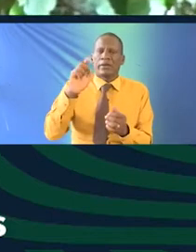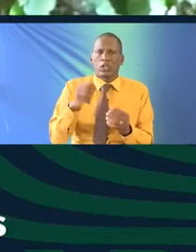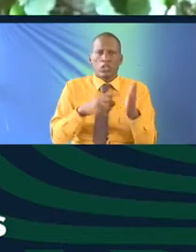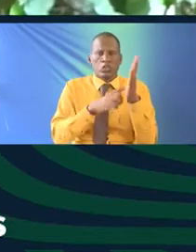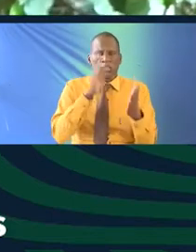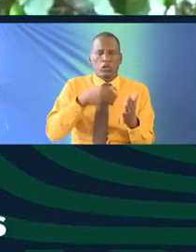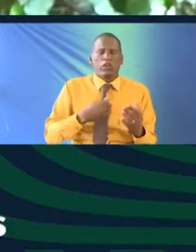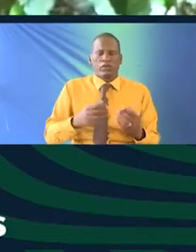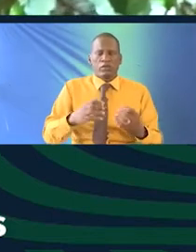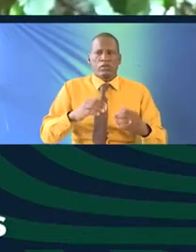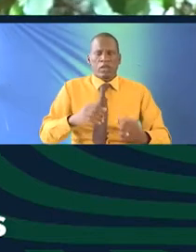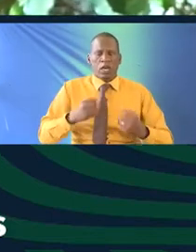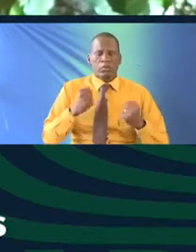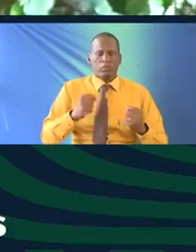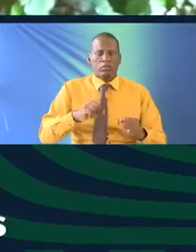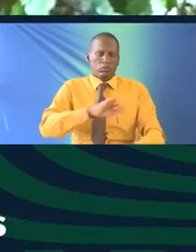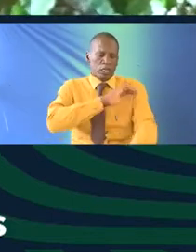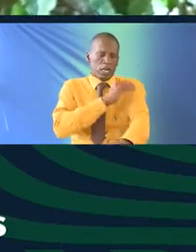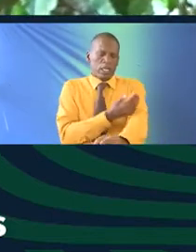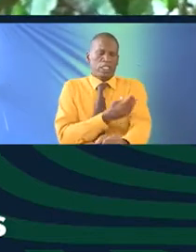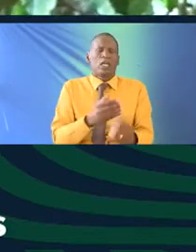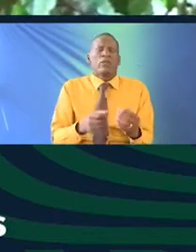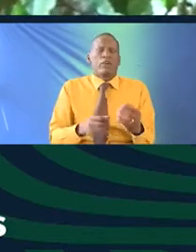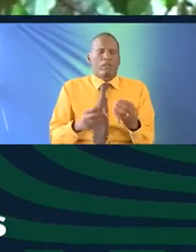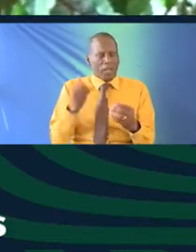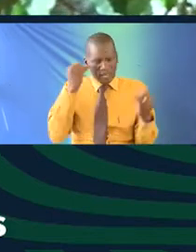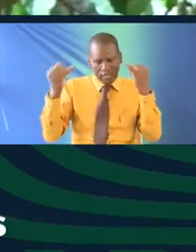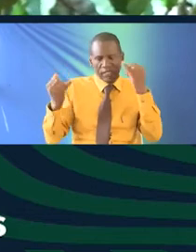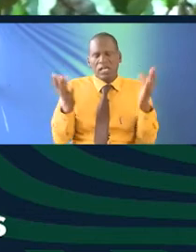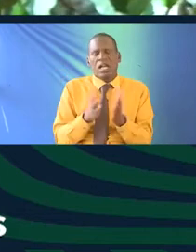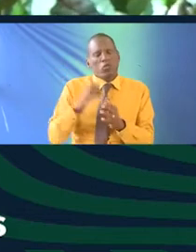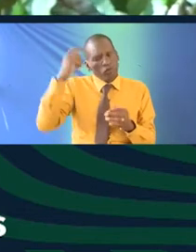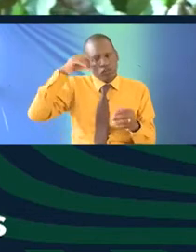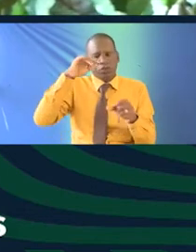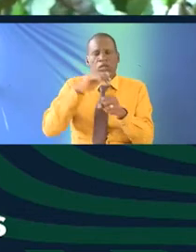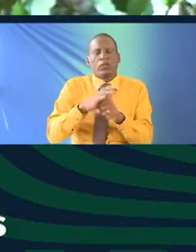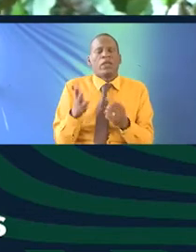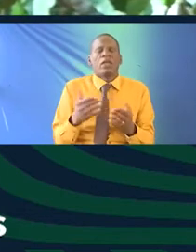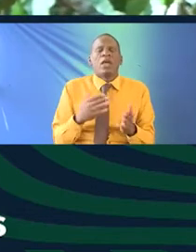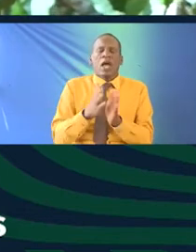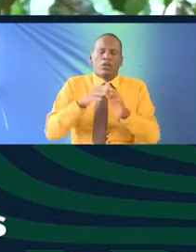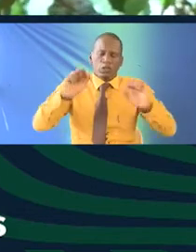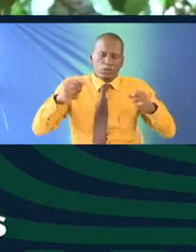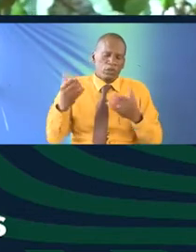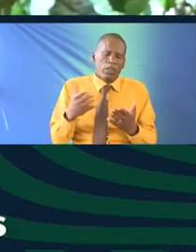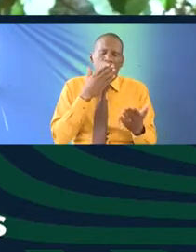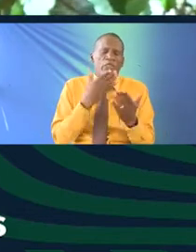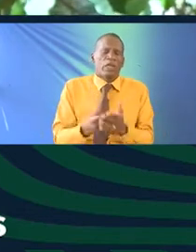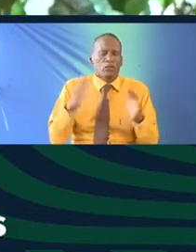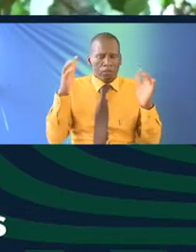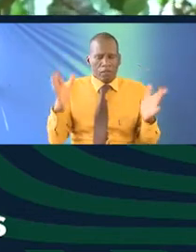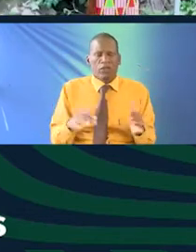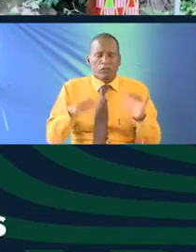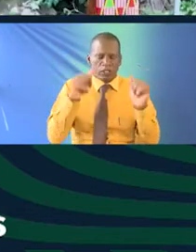that there is enough energy around there is enough creativity around there is enough wisdom around and I think there are possibilities around thank